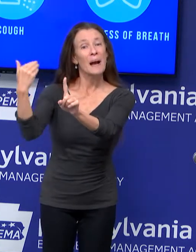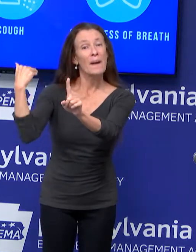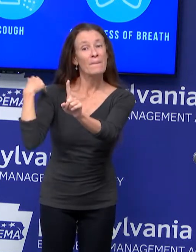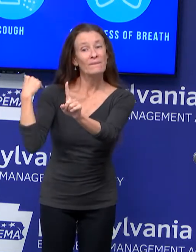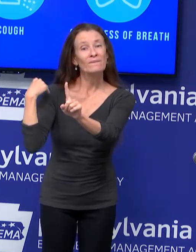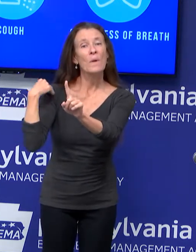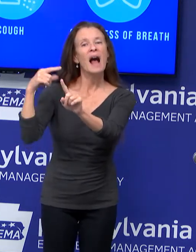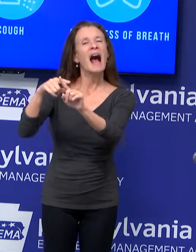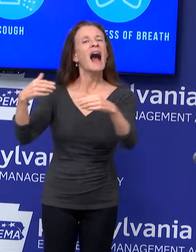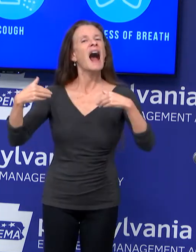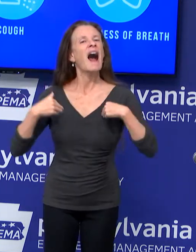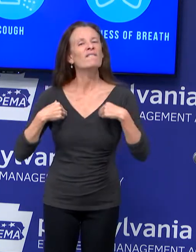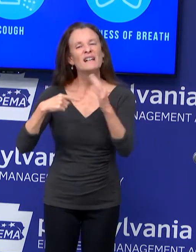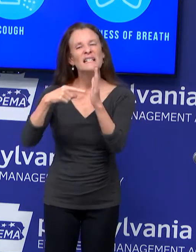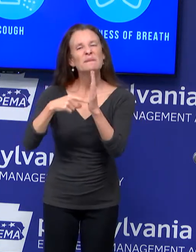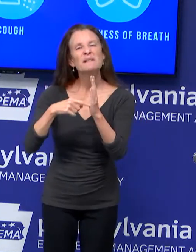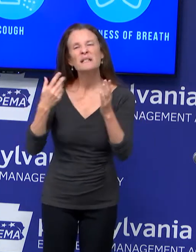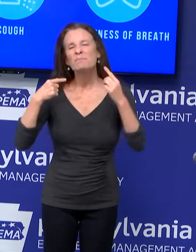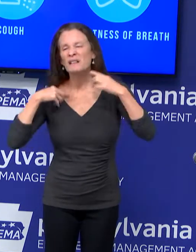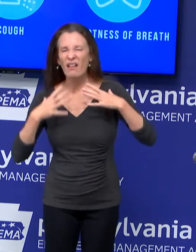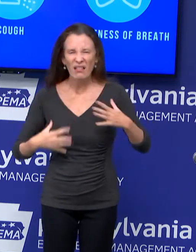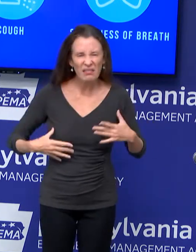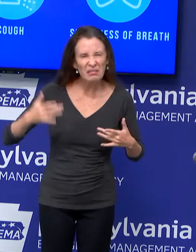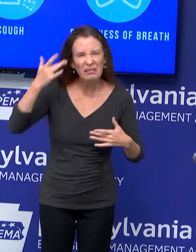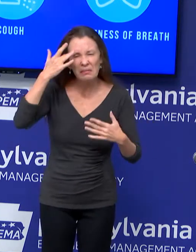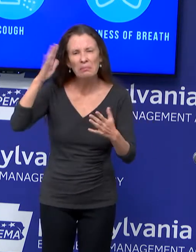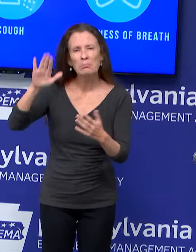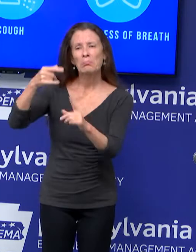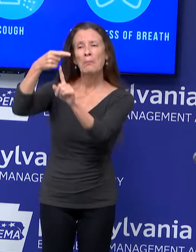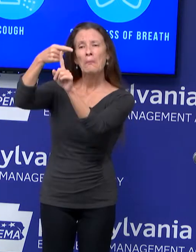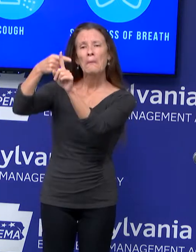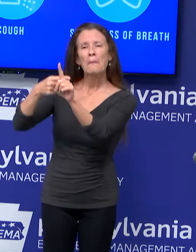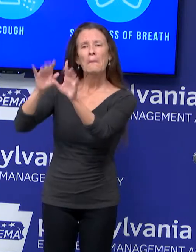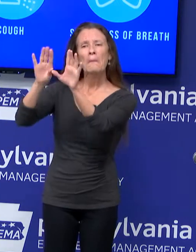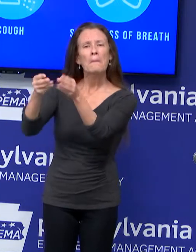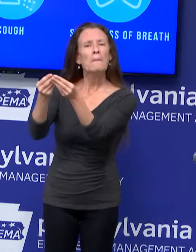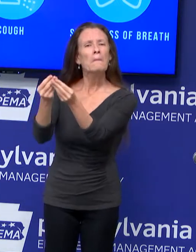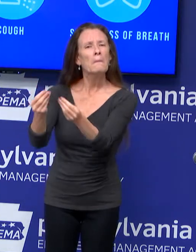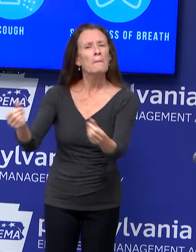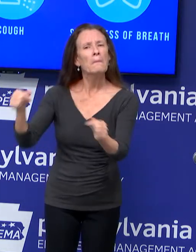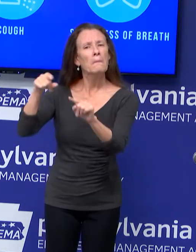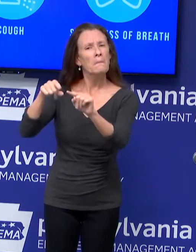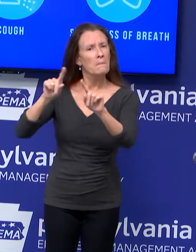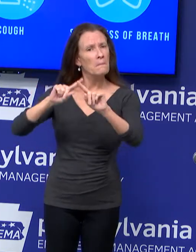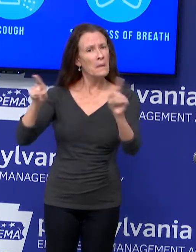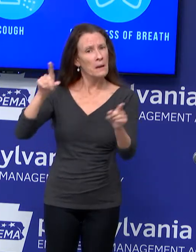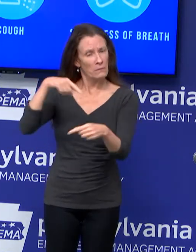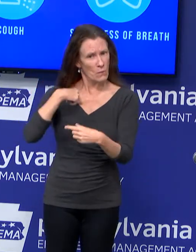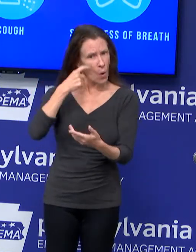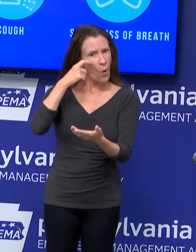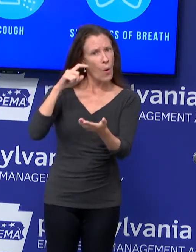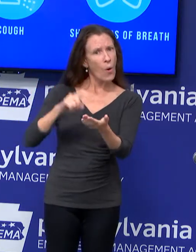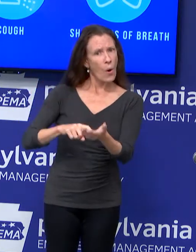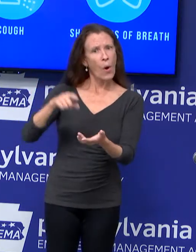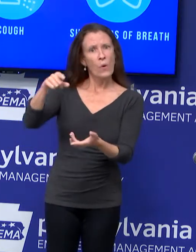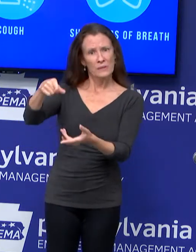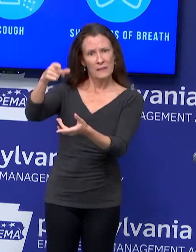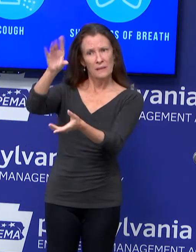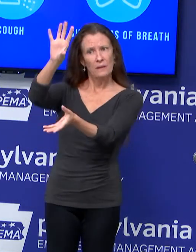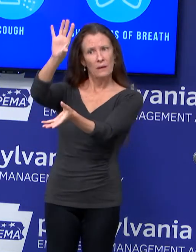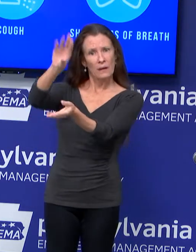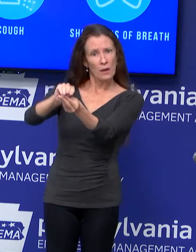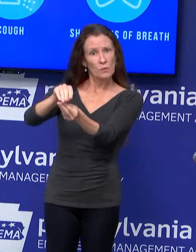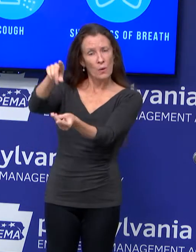number will naturally decrease with the high number of new cases. And remember, we continue to see many